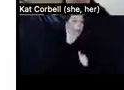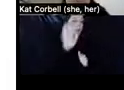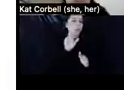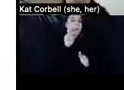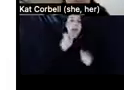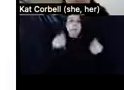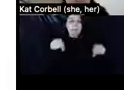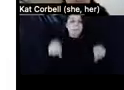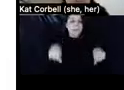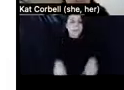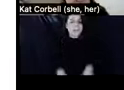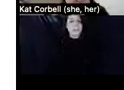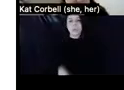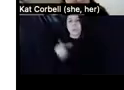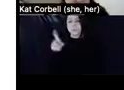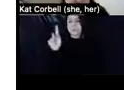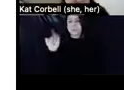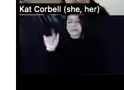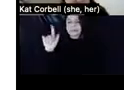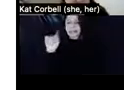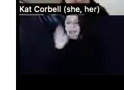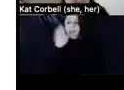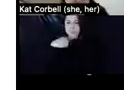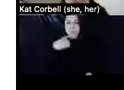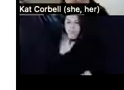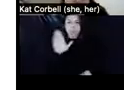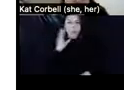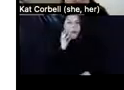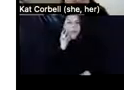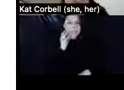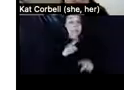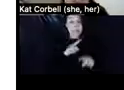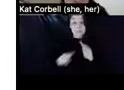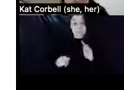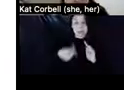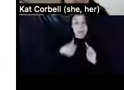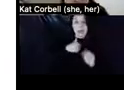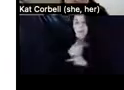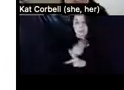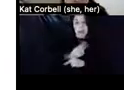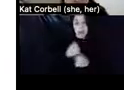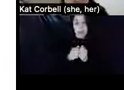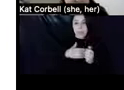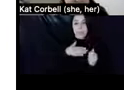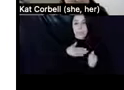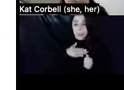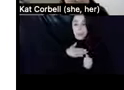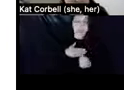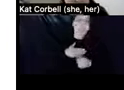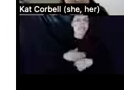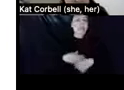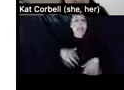I just wanted to point out that I found out in my experience that, um, taking antipsychotic medications makes me, um, very,